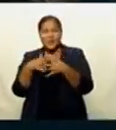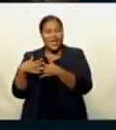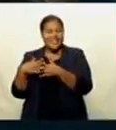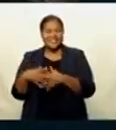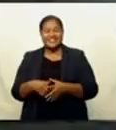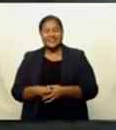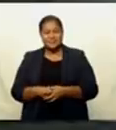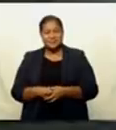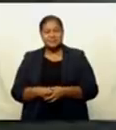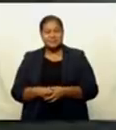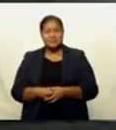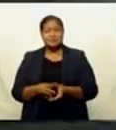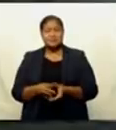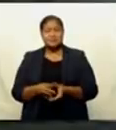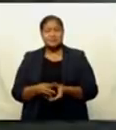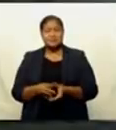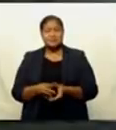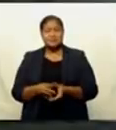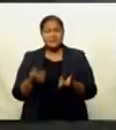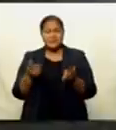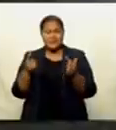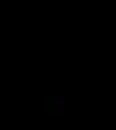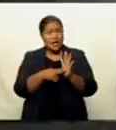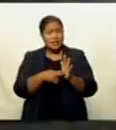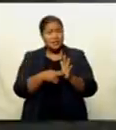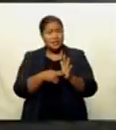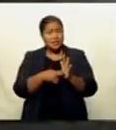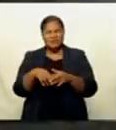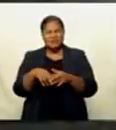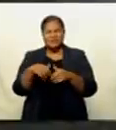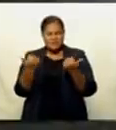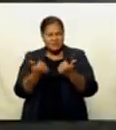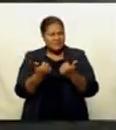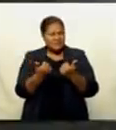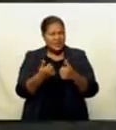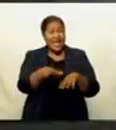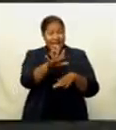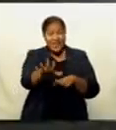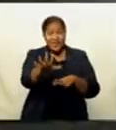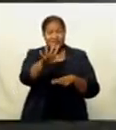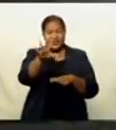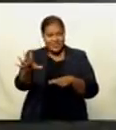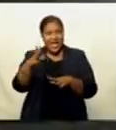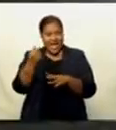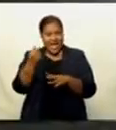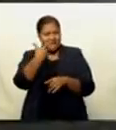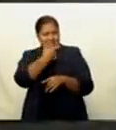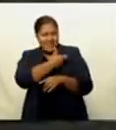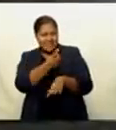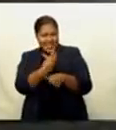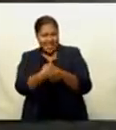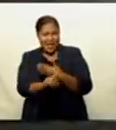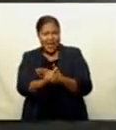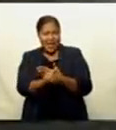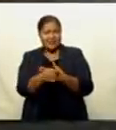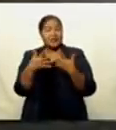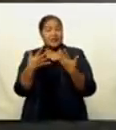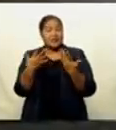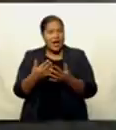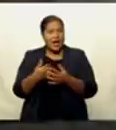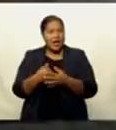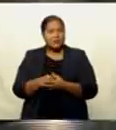Well, Edwin, here in Nandi, there were the head of vaccination. done here. Our